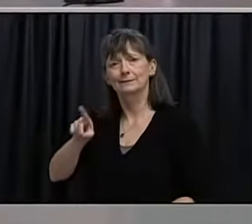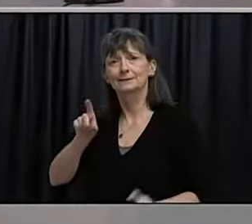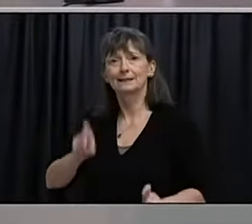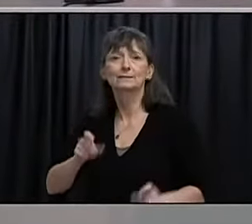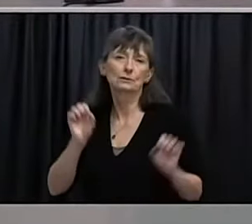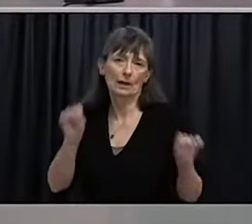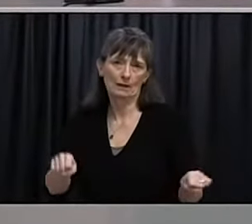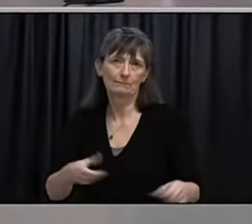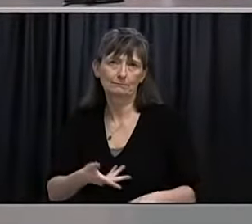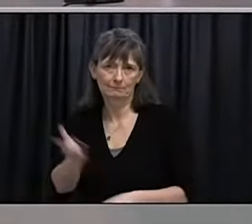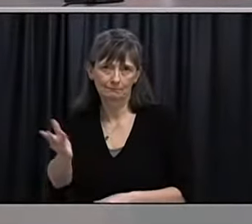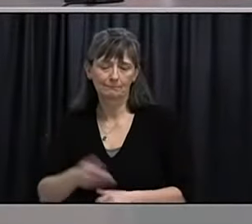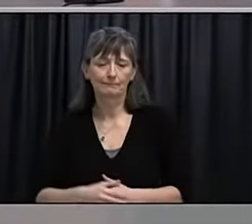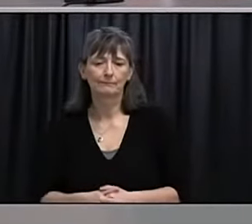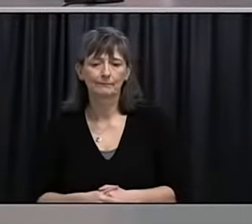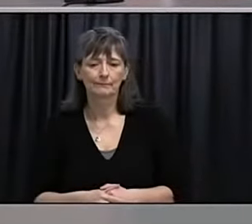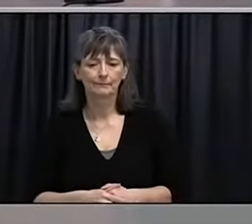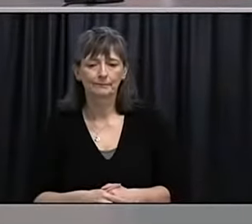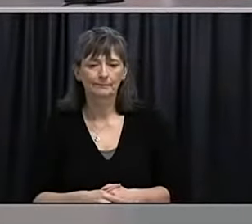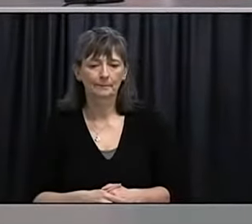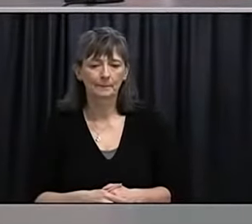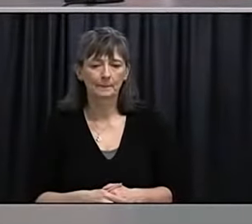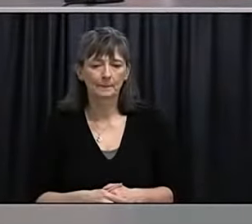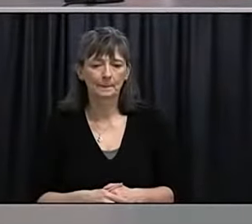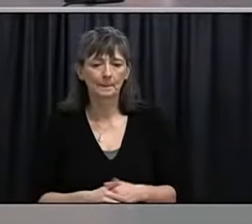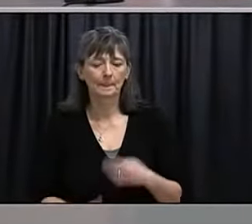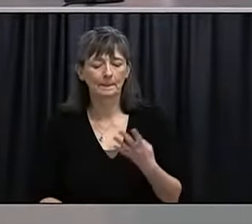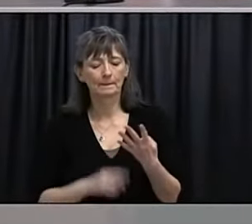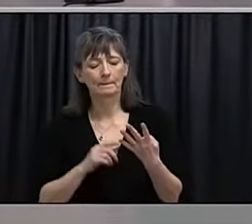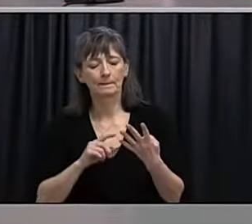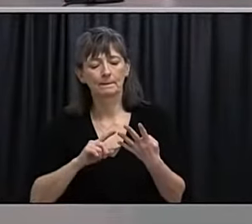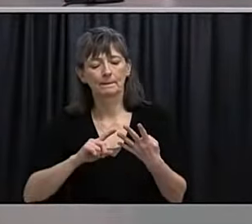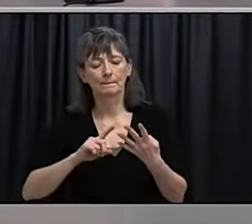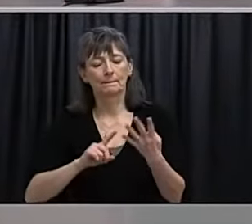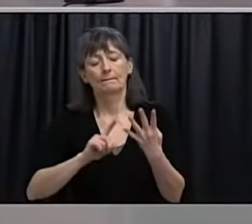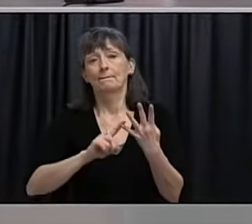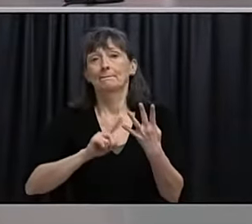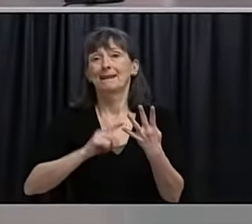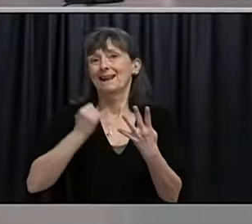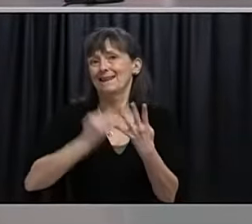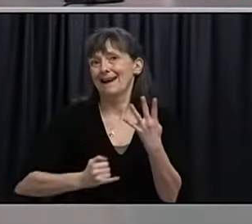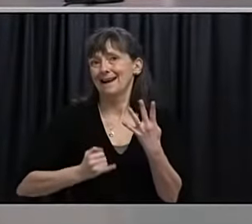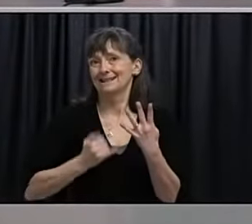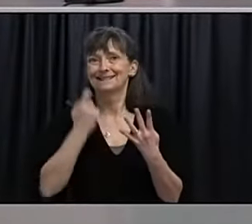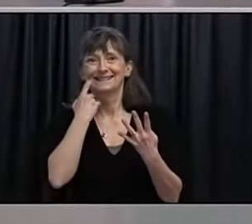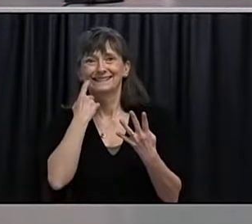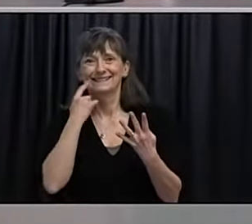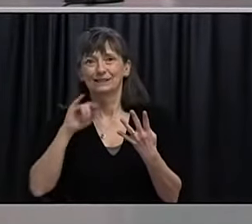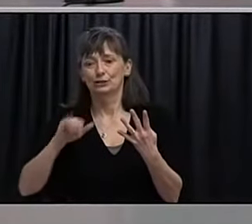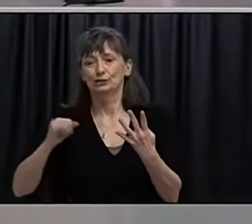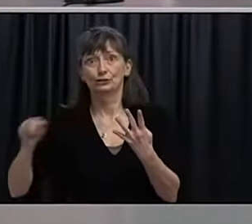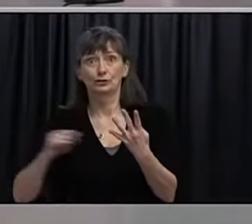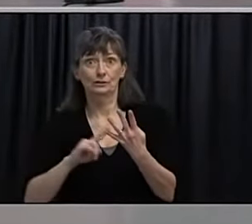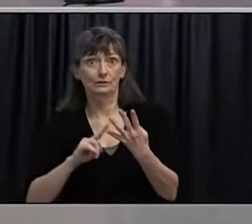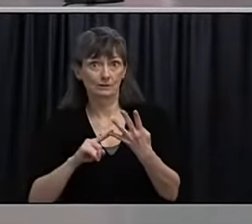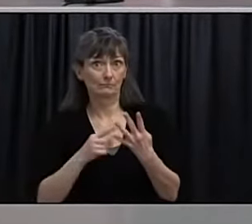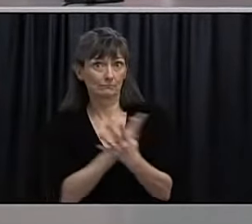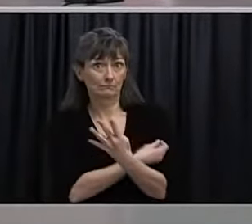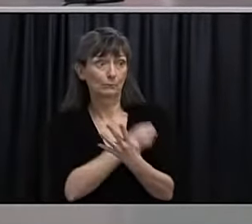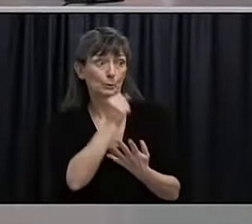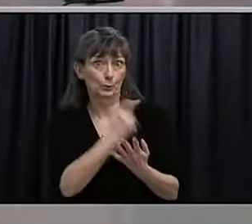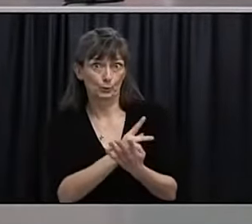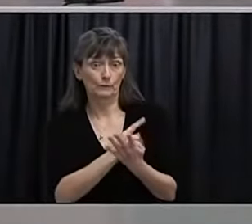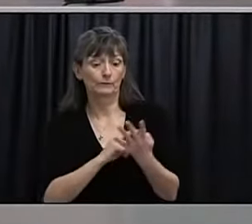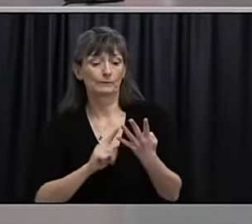Thank you. And in terms of the AstraZeneca or sorry, the Johnson Johnson vaccine that was announced to be